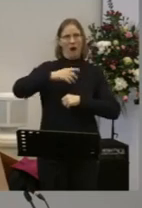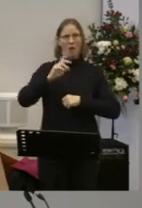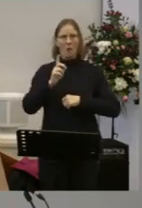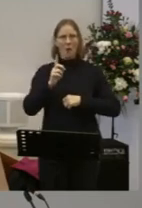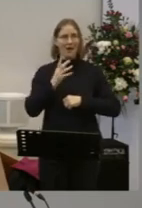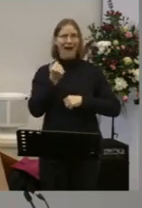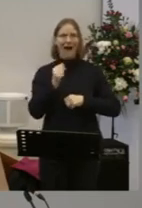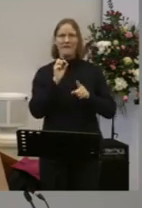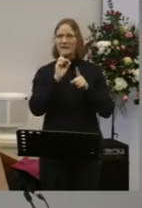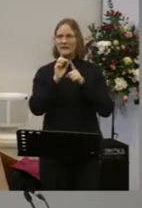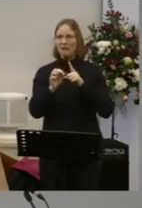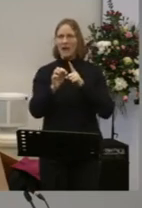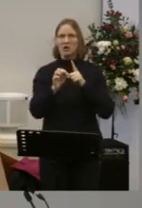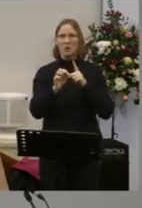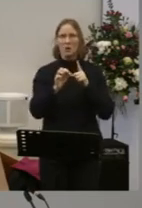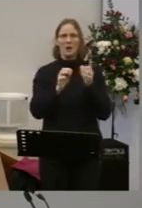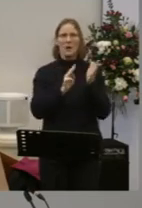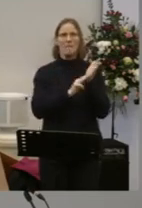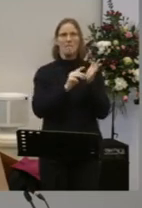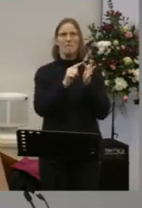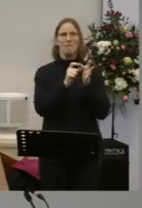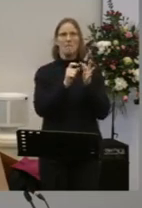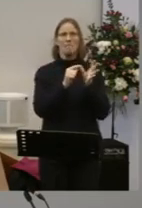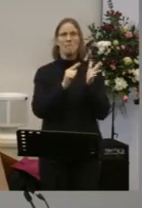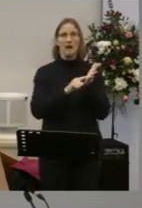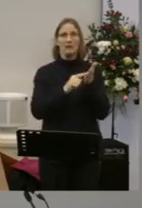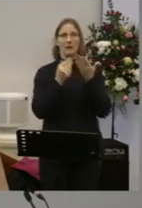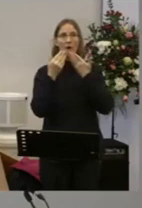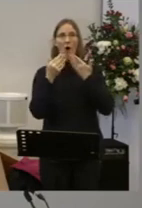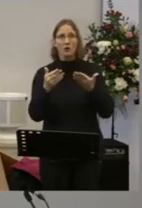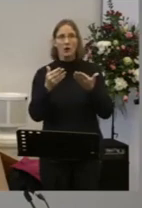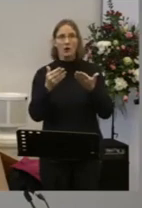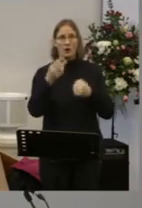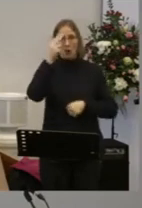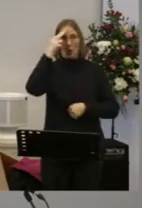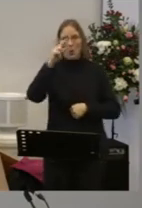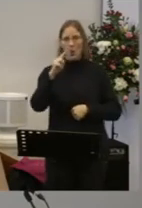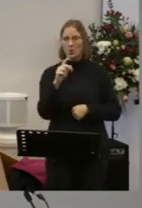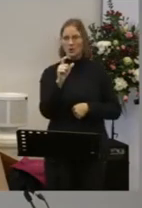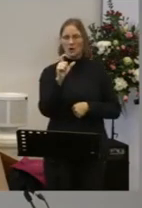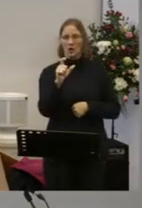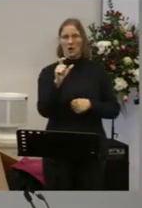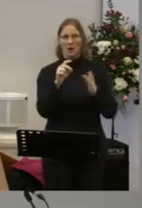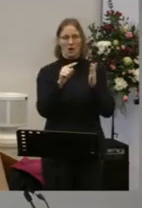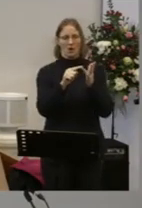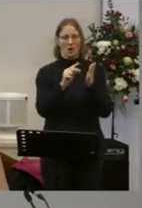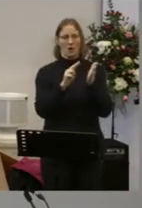Now the Congressional Medal of Honour Is one of the highest civilian honours You can get in America In America The President awards it